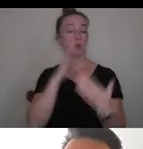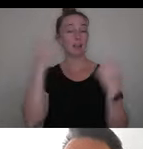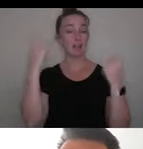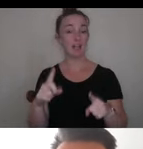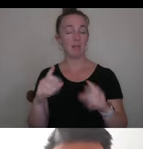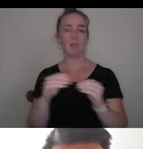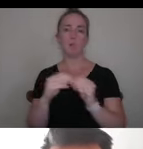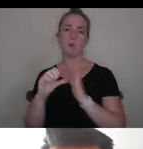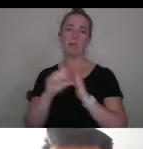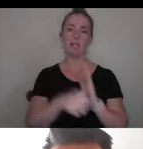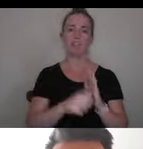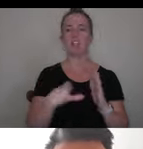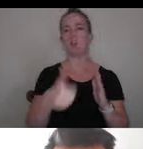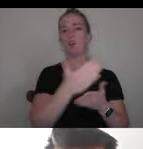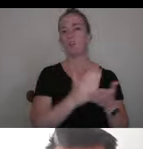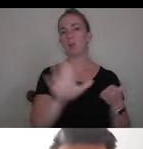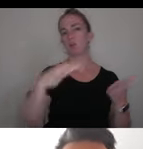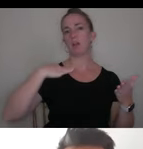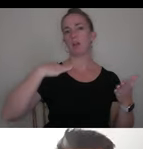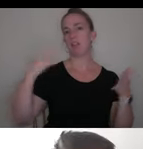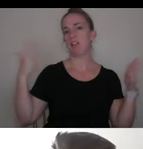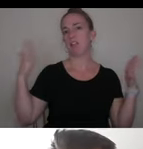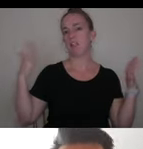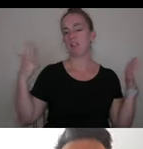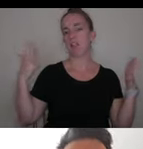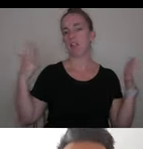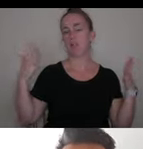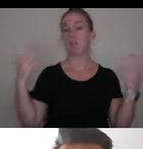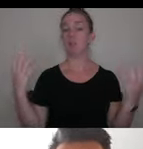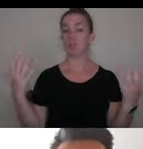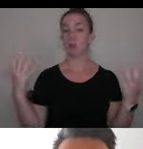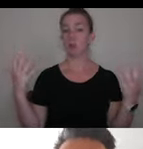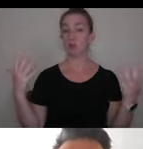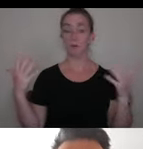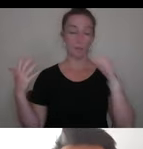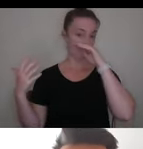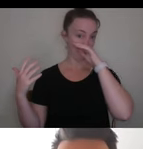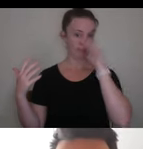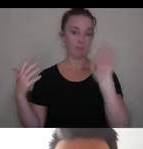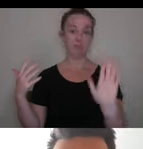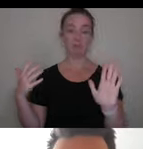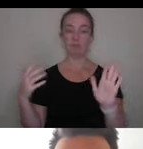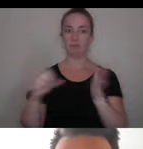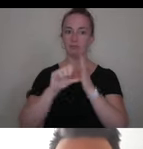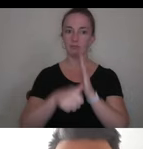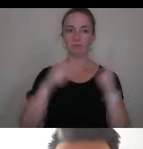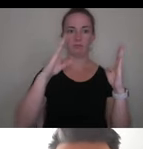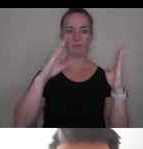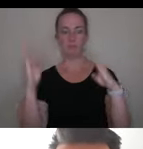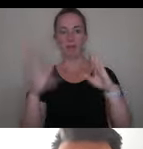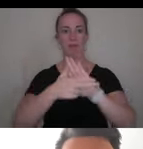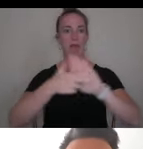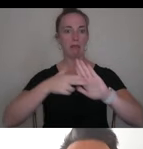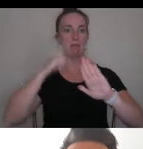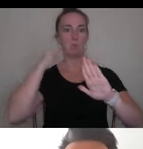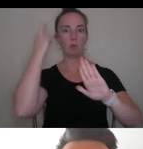emphasis on other elements of the application. So, and this is bold, italicized, and highlighted for